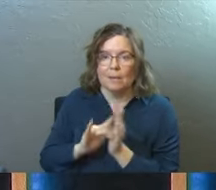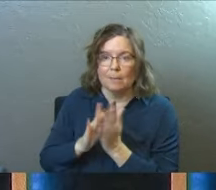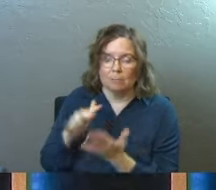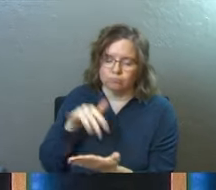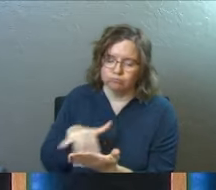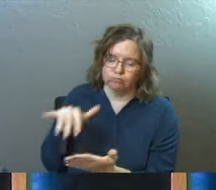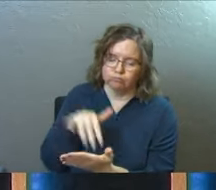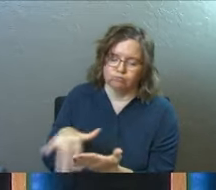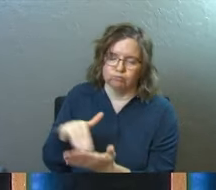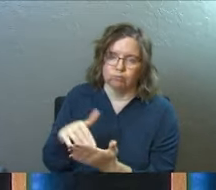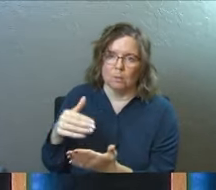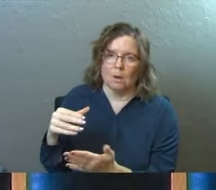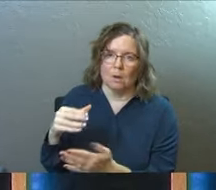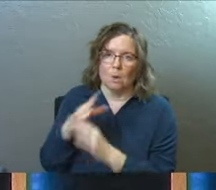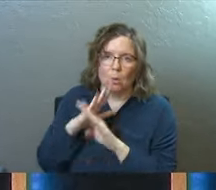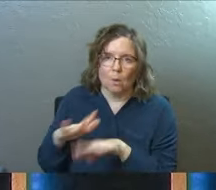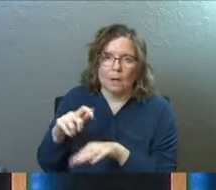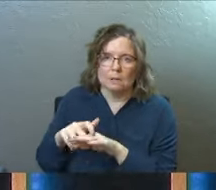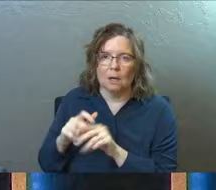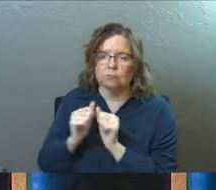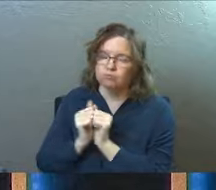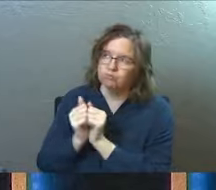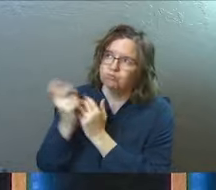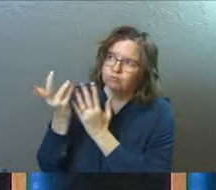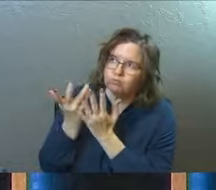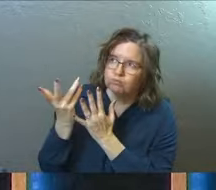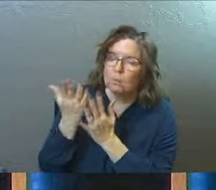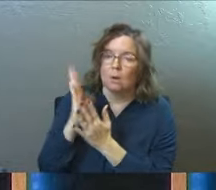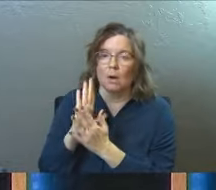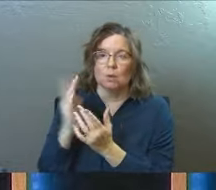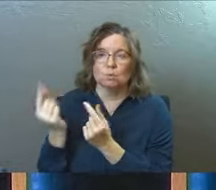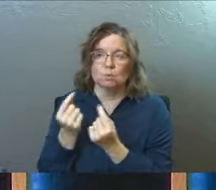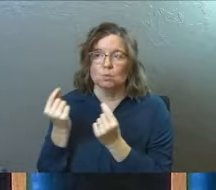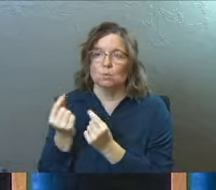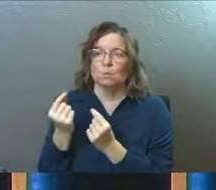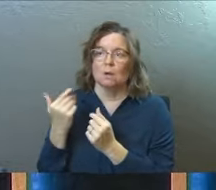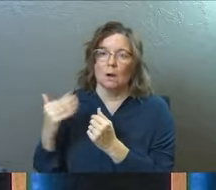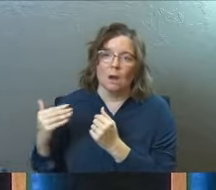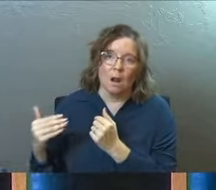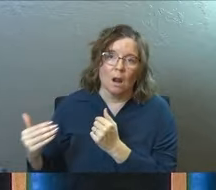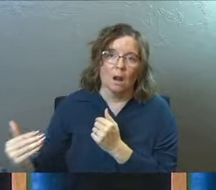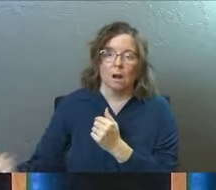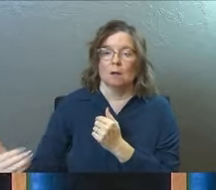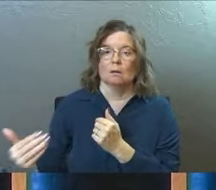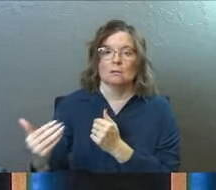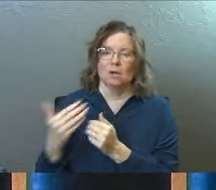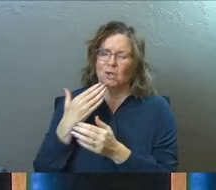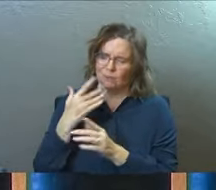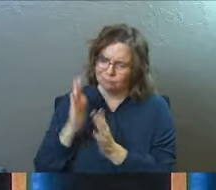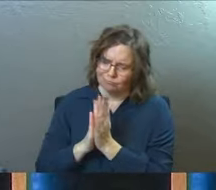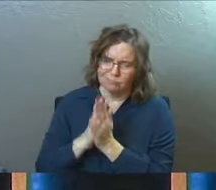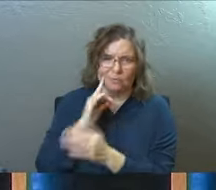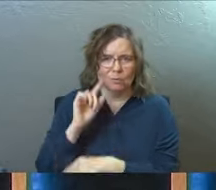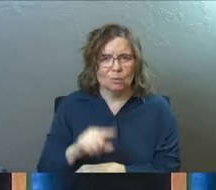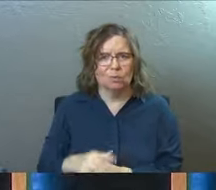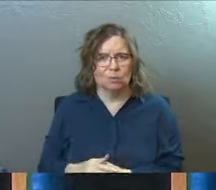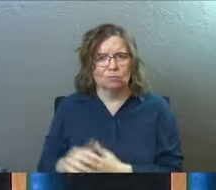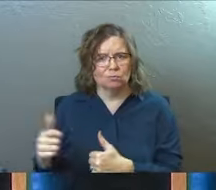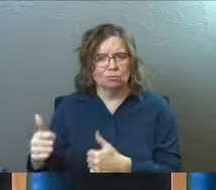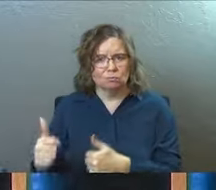you're doing quiet times and you're walking with God and you're just doing it so consistently and good for you.